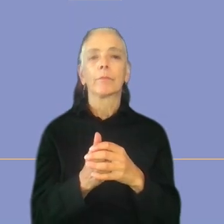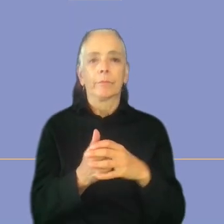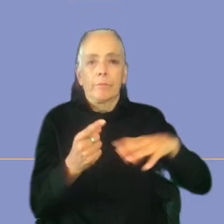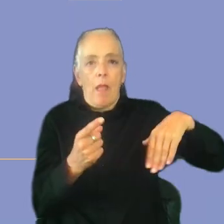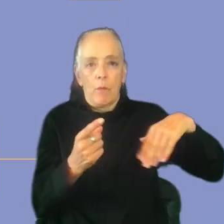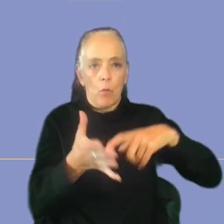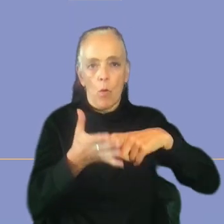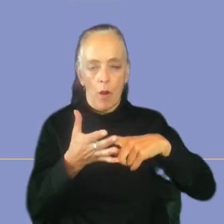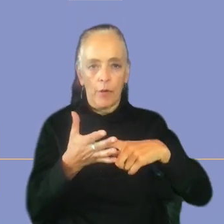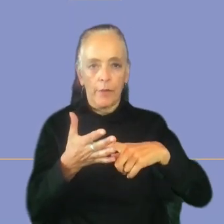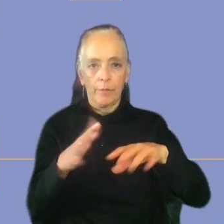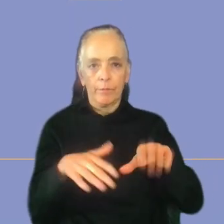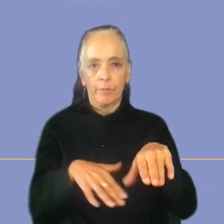this point.